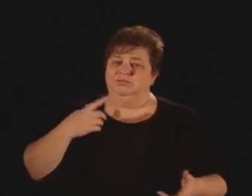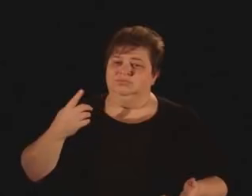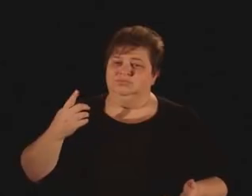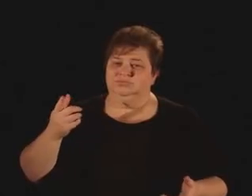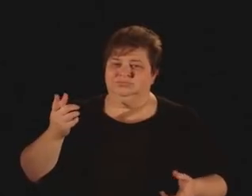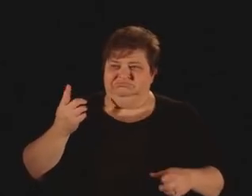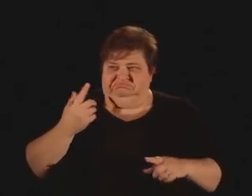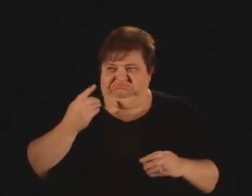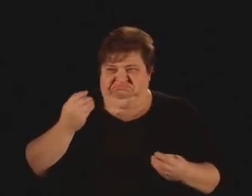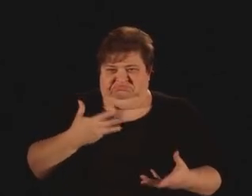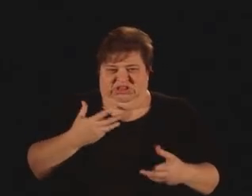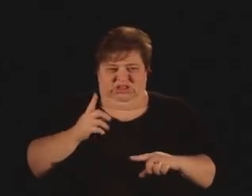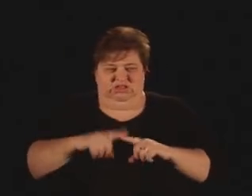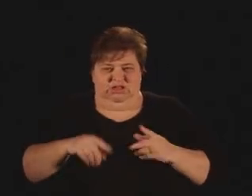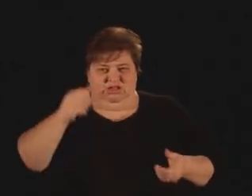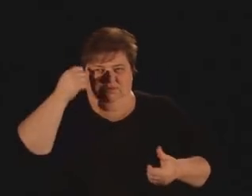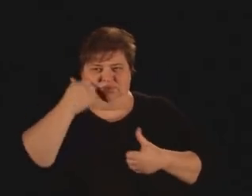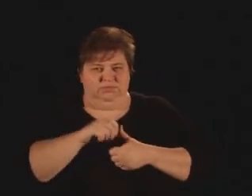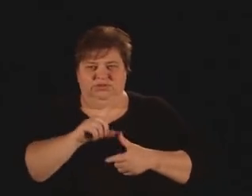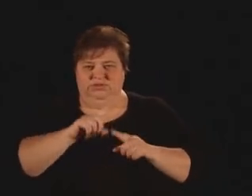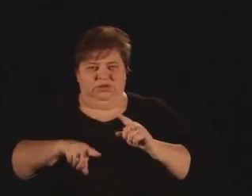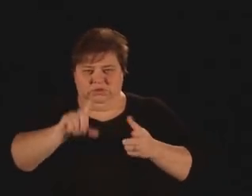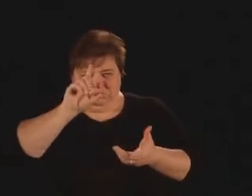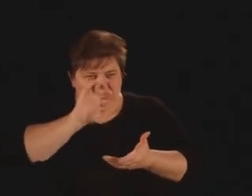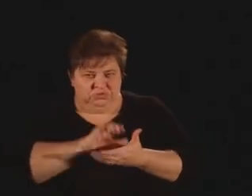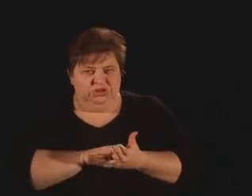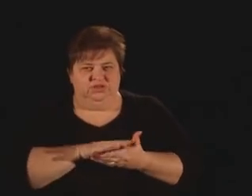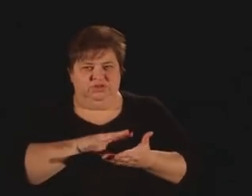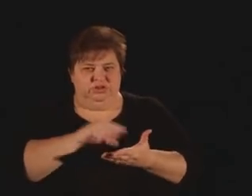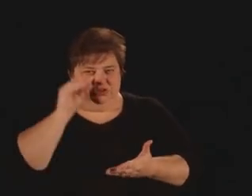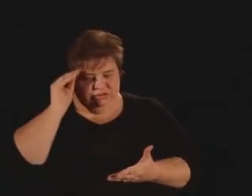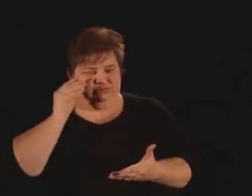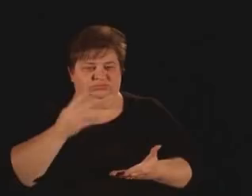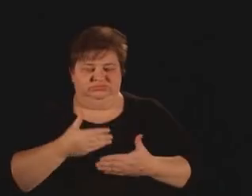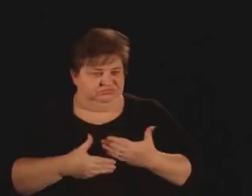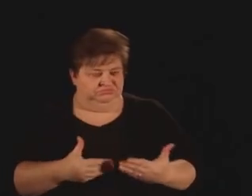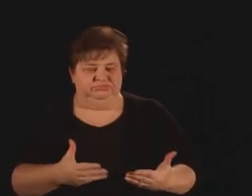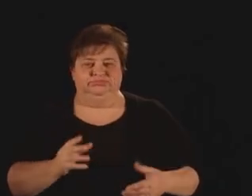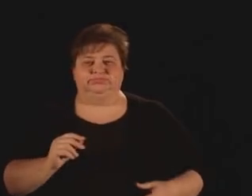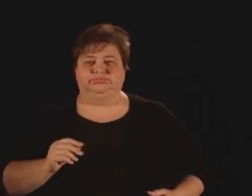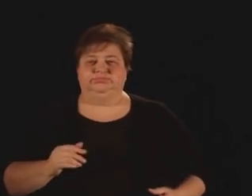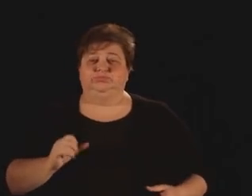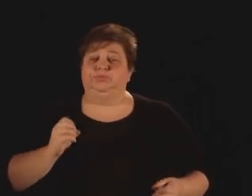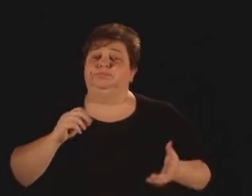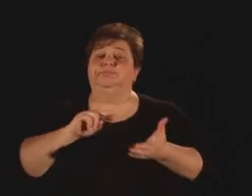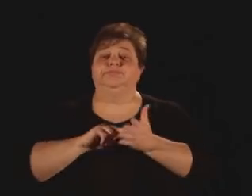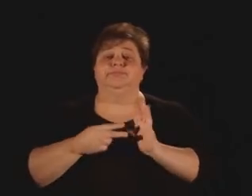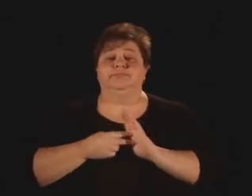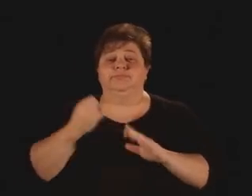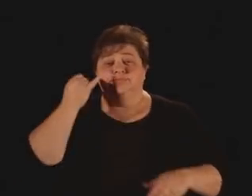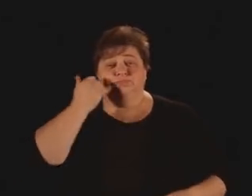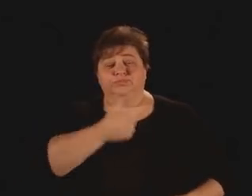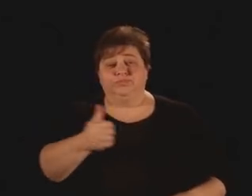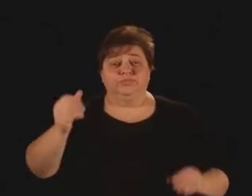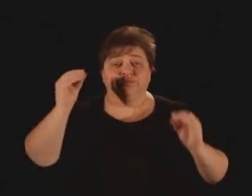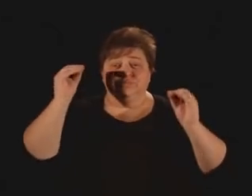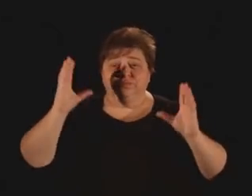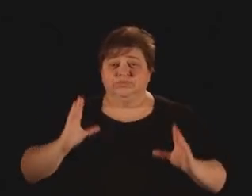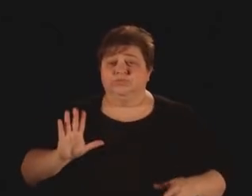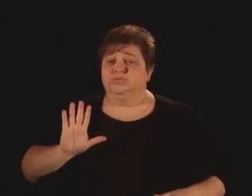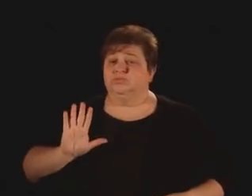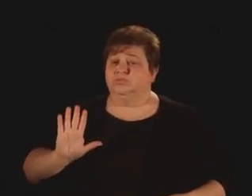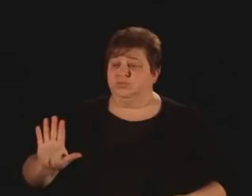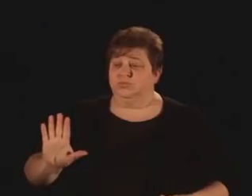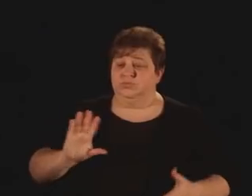So, if you're a teacher and you have a student who is frozen with the fear of making